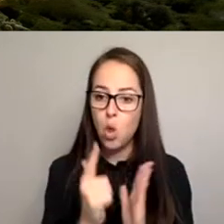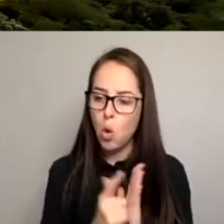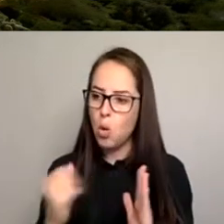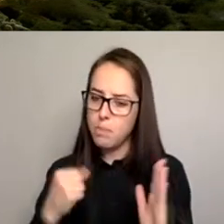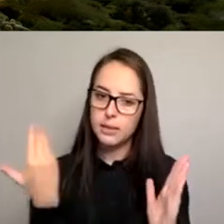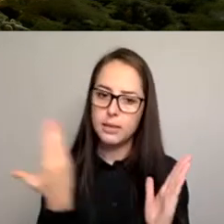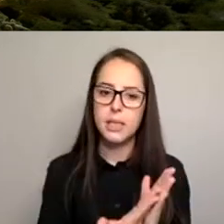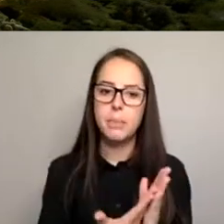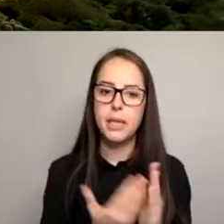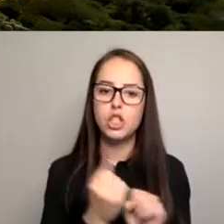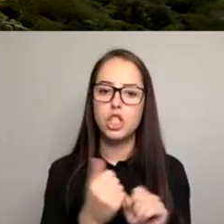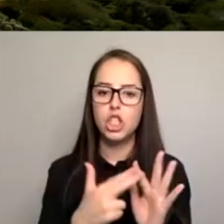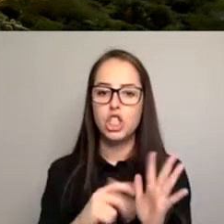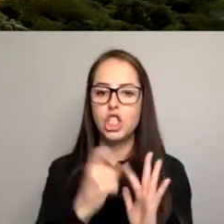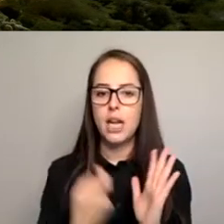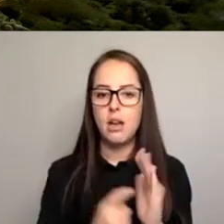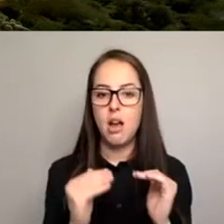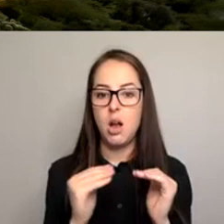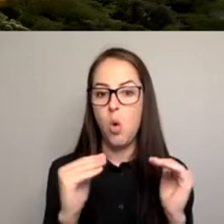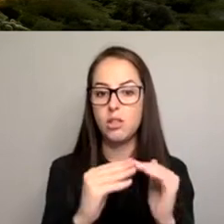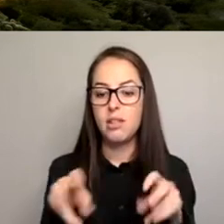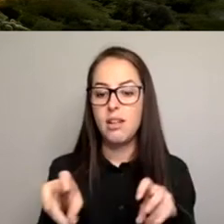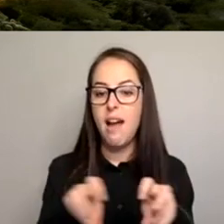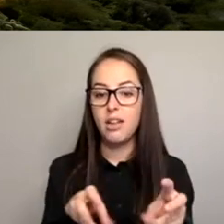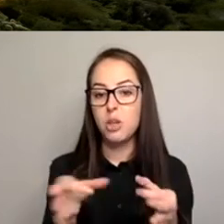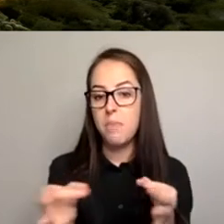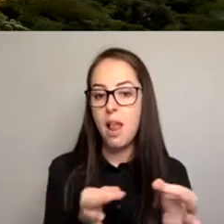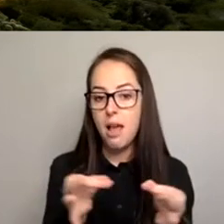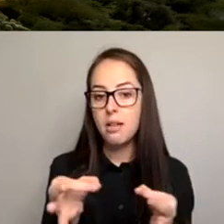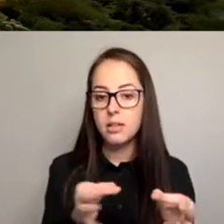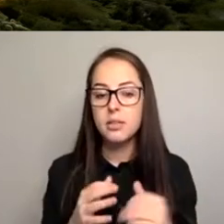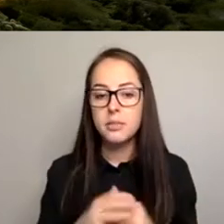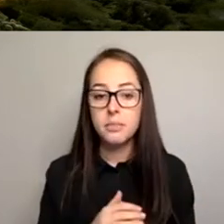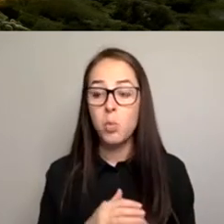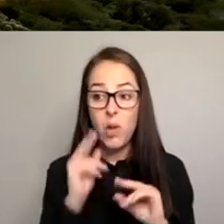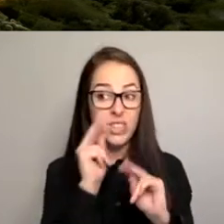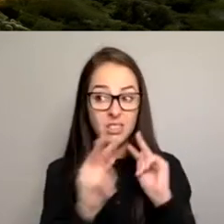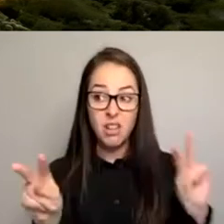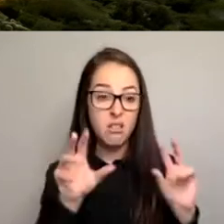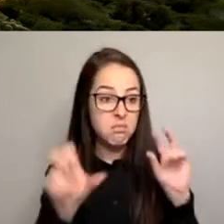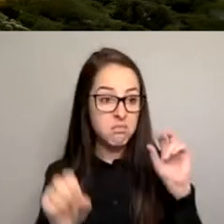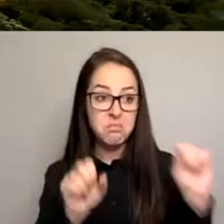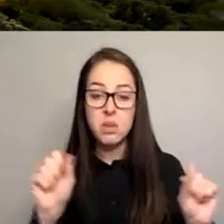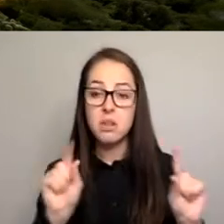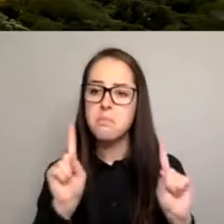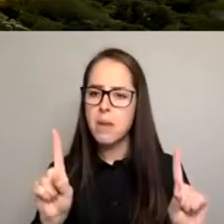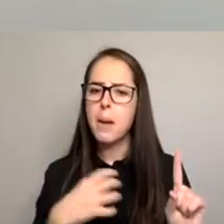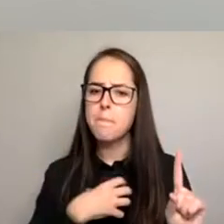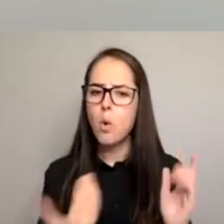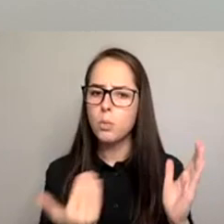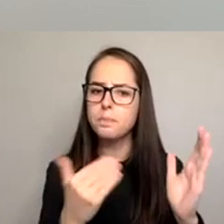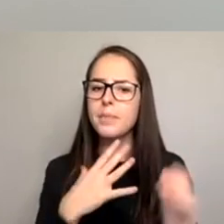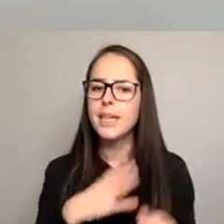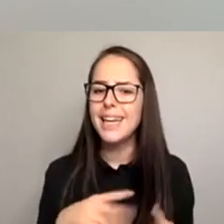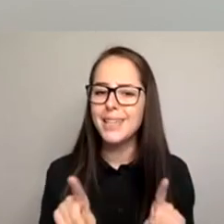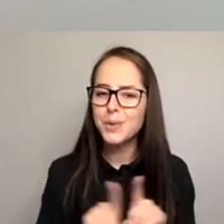action plans. So we're seeing a lot more, more, but certainly we've got a lot more to do as well. Thanks